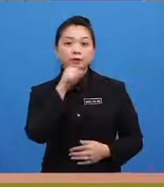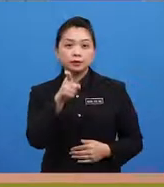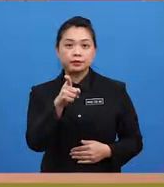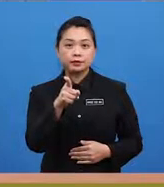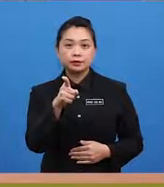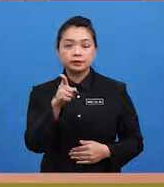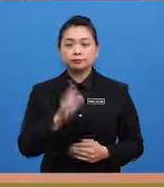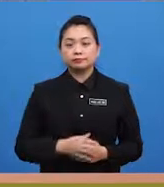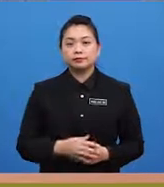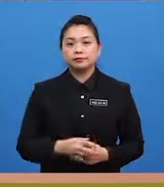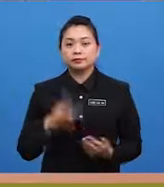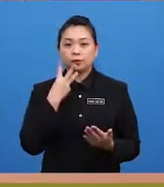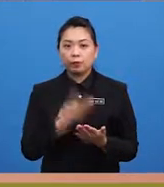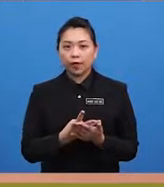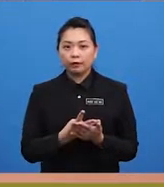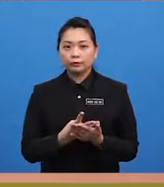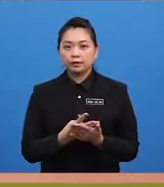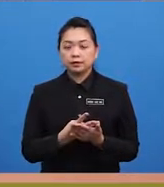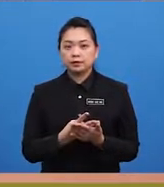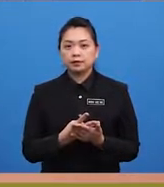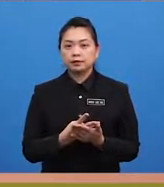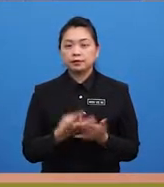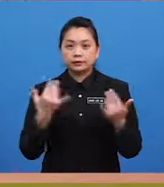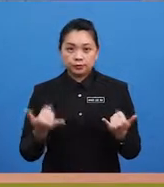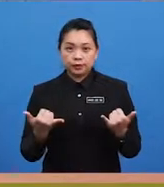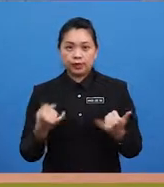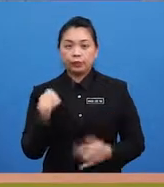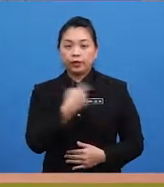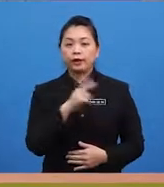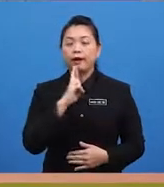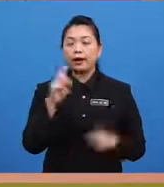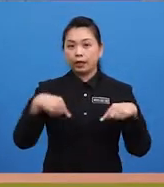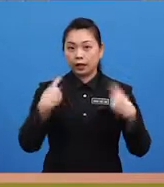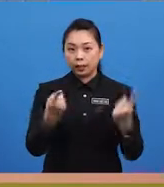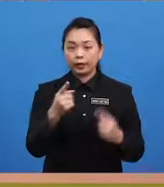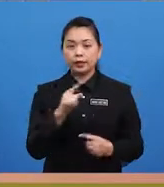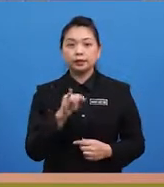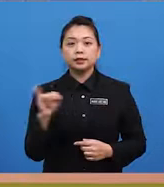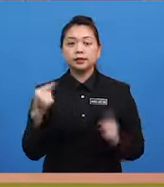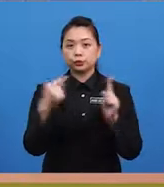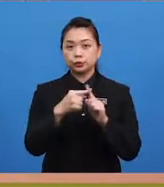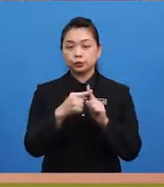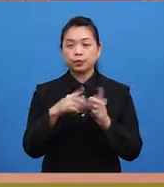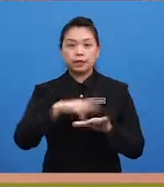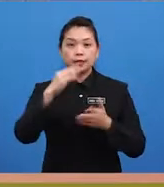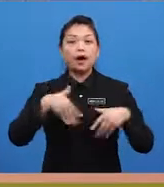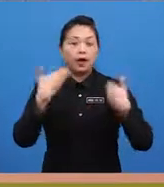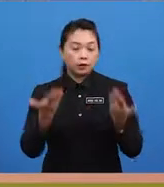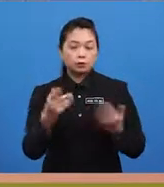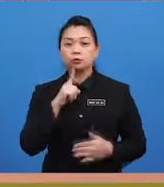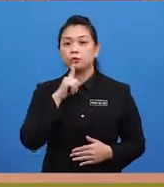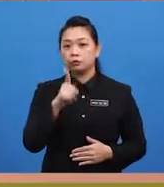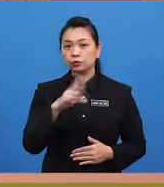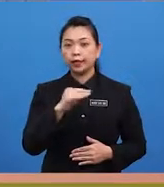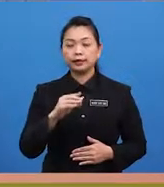Well, YOLO. Since you have asked, today we are going to learn how to order and how to